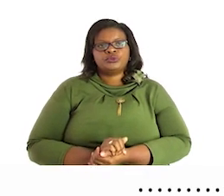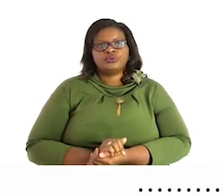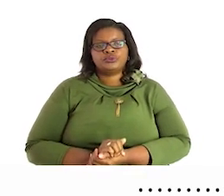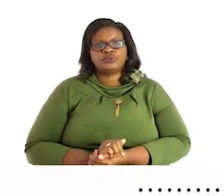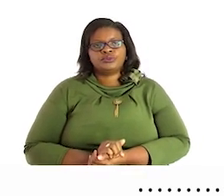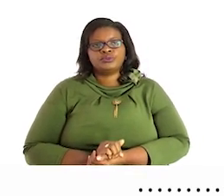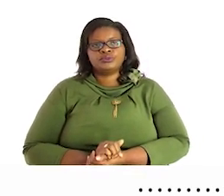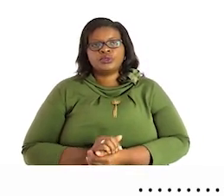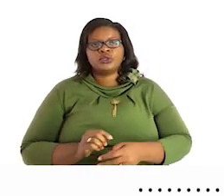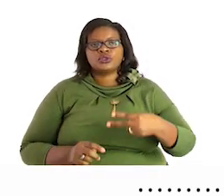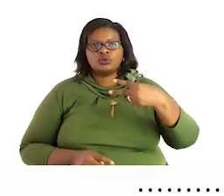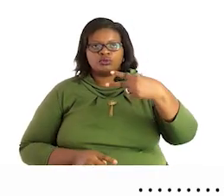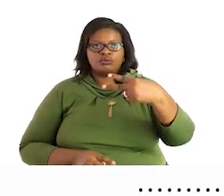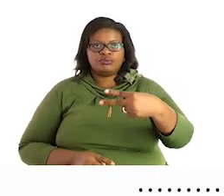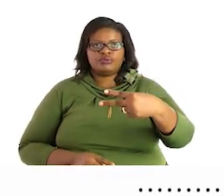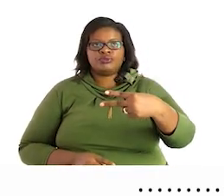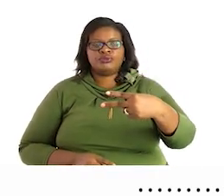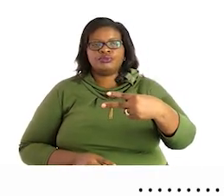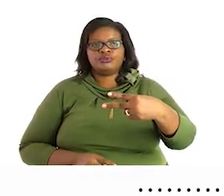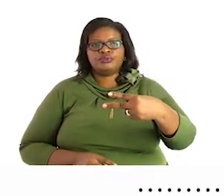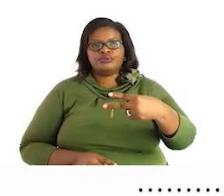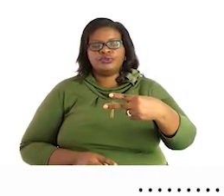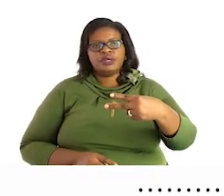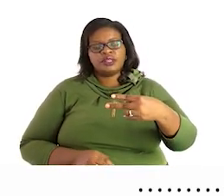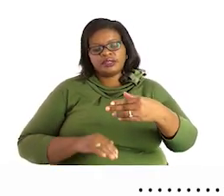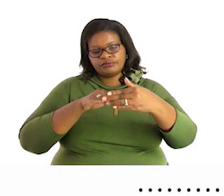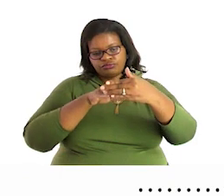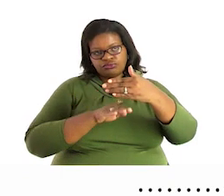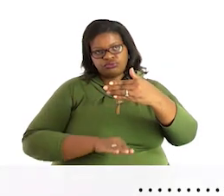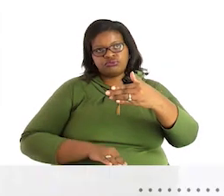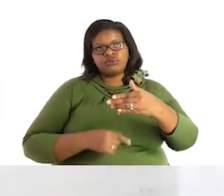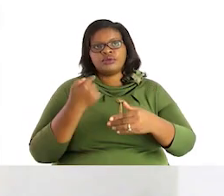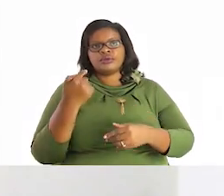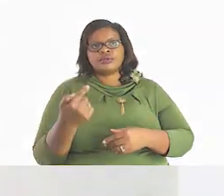then you are supposed to do the other work on your own